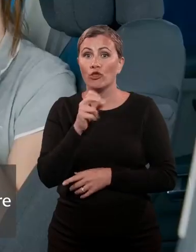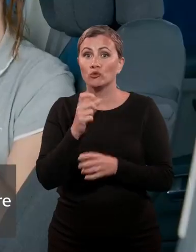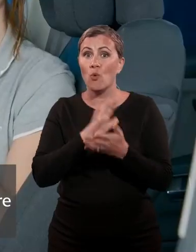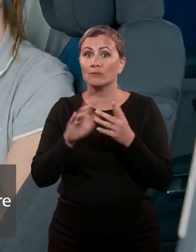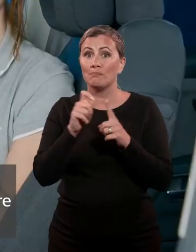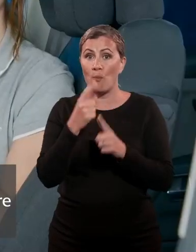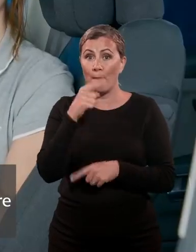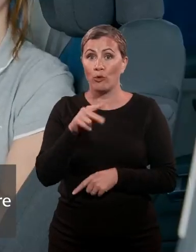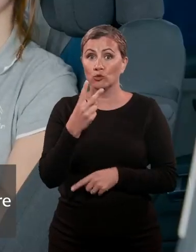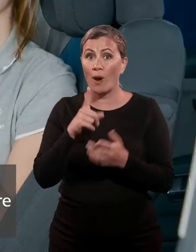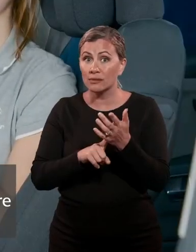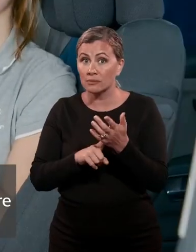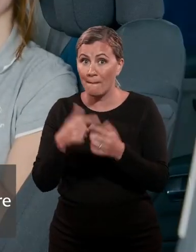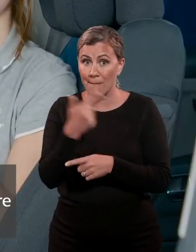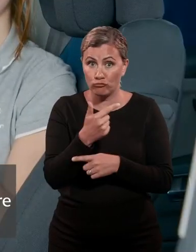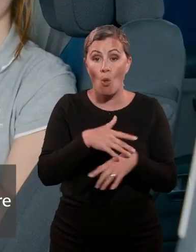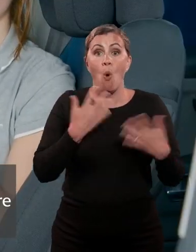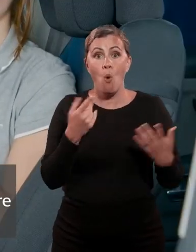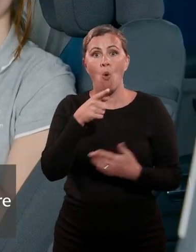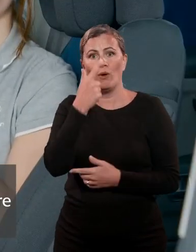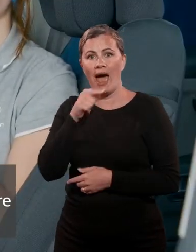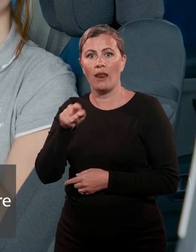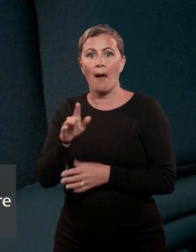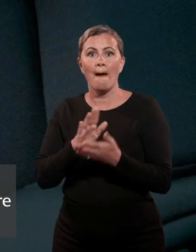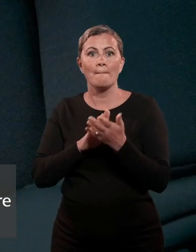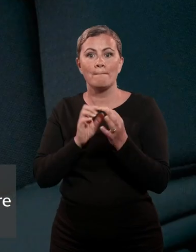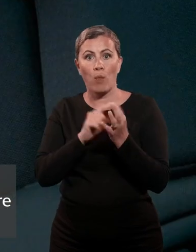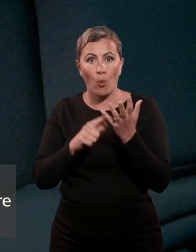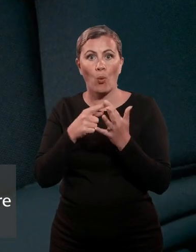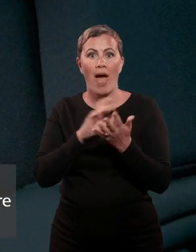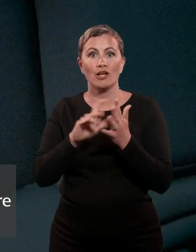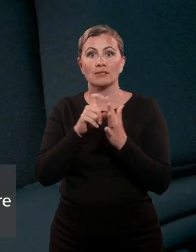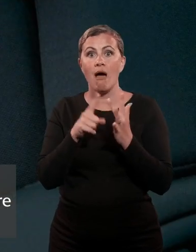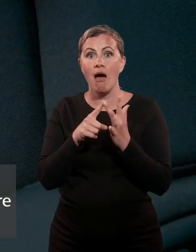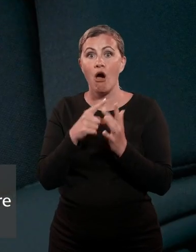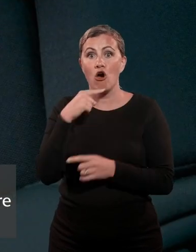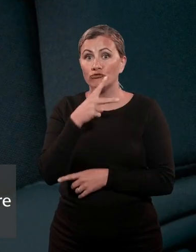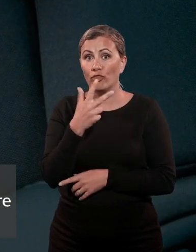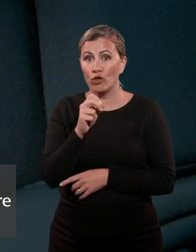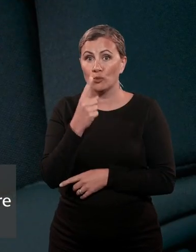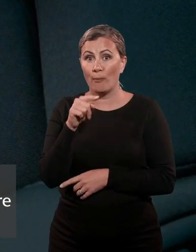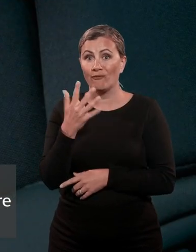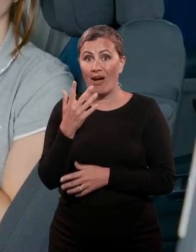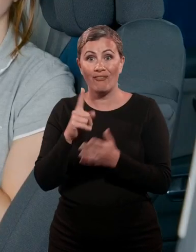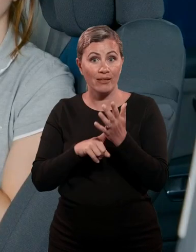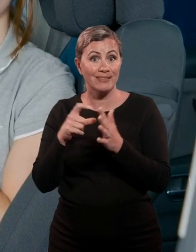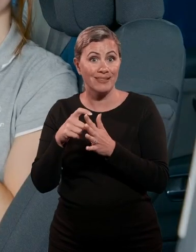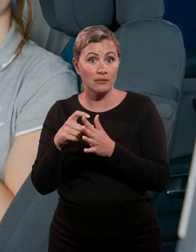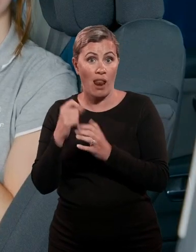.2L petrol, or the Blue HDI 130 1.5L diesel engine.